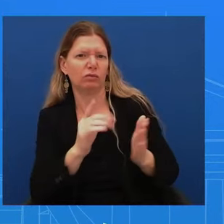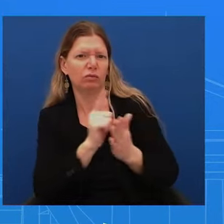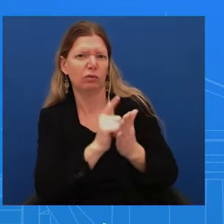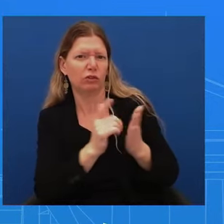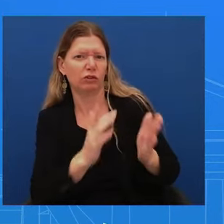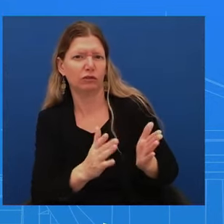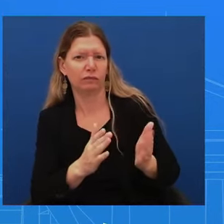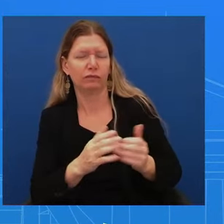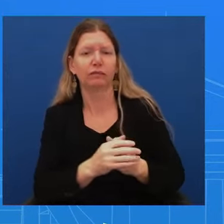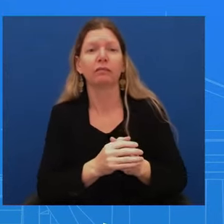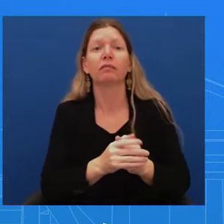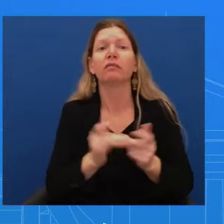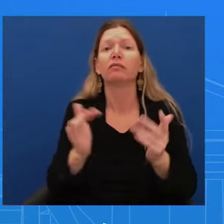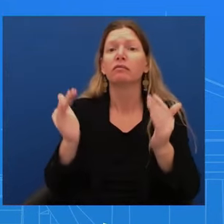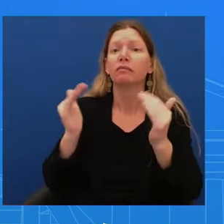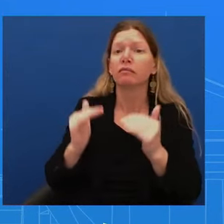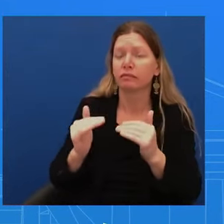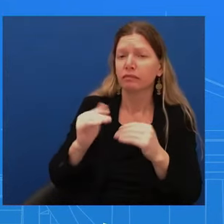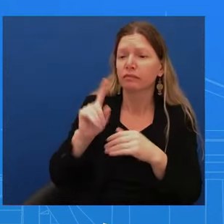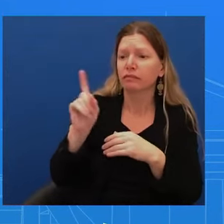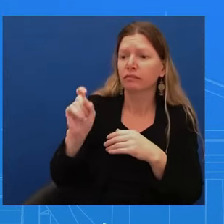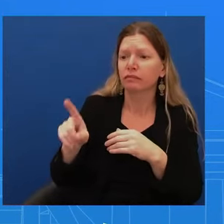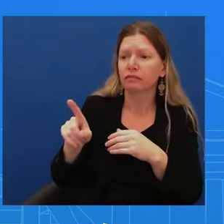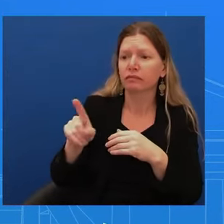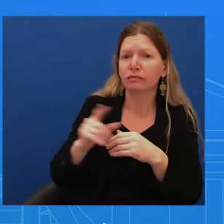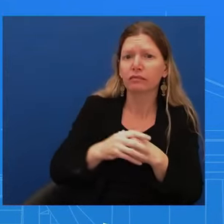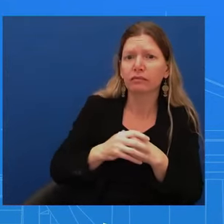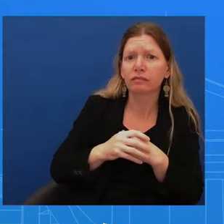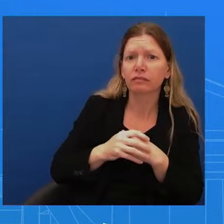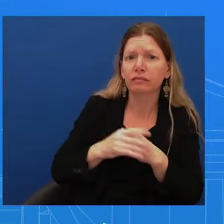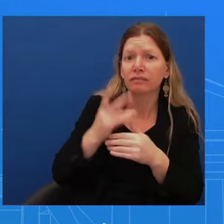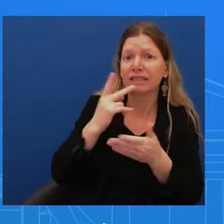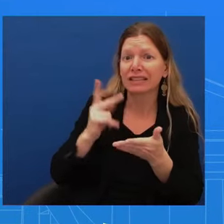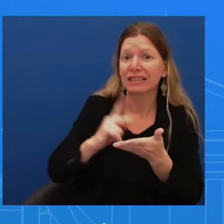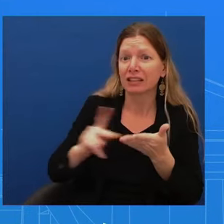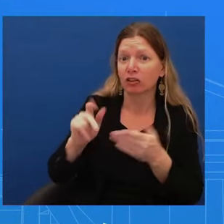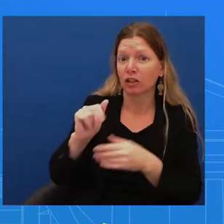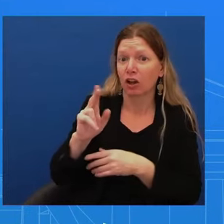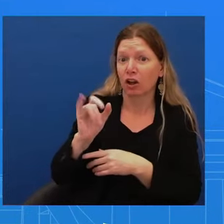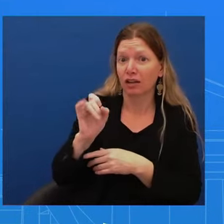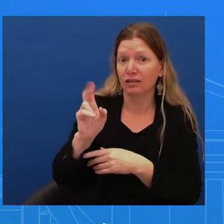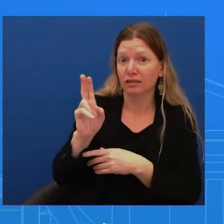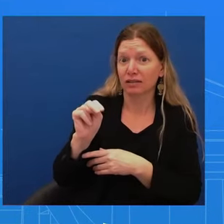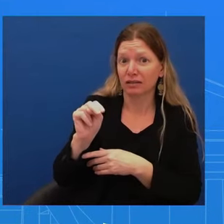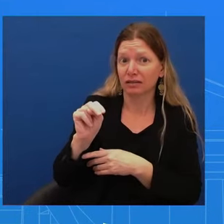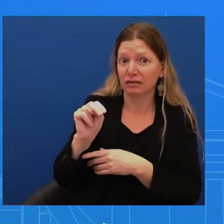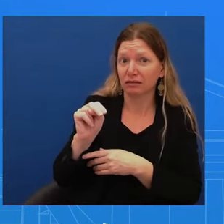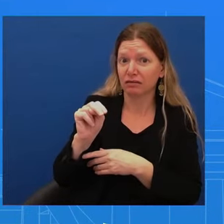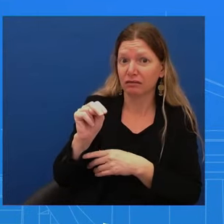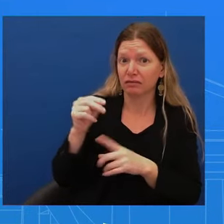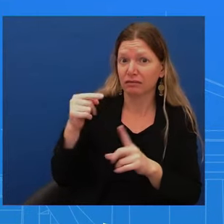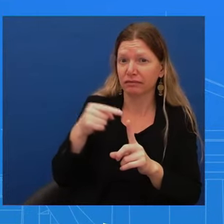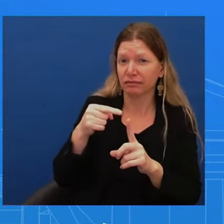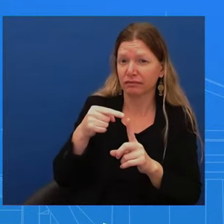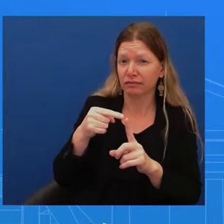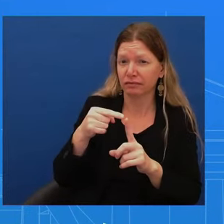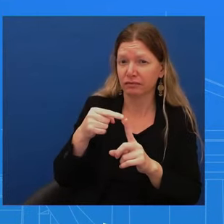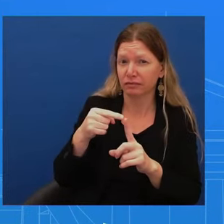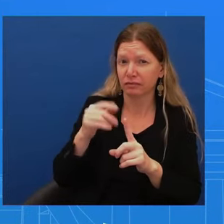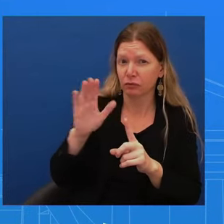Secretary Austin, from your statements and those of Admiral Kirby, we learned today